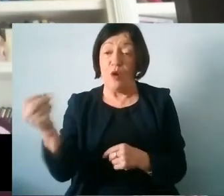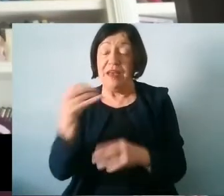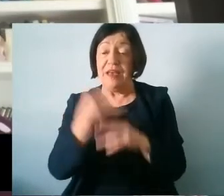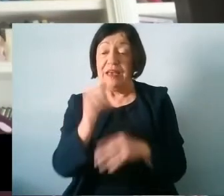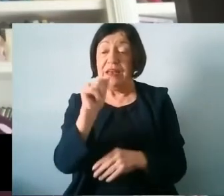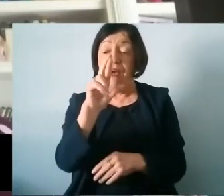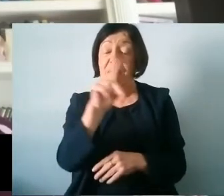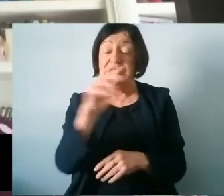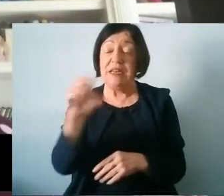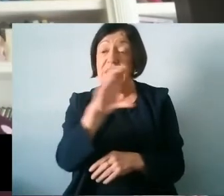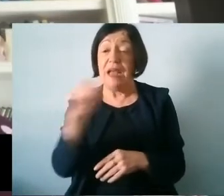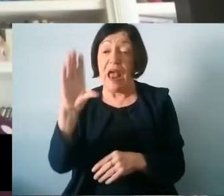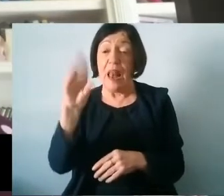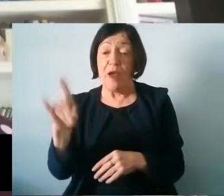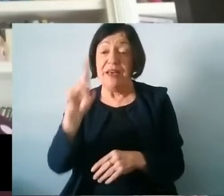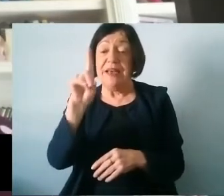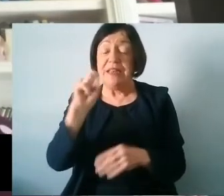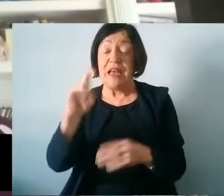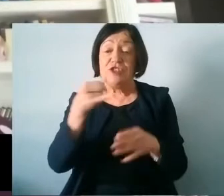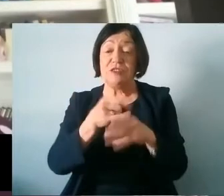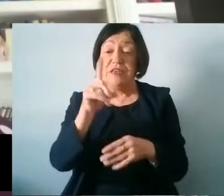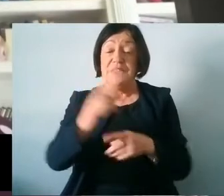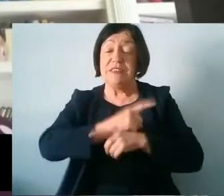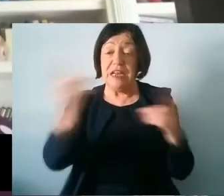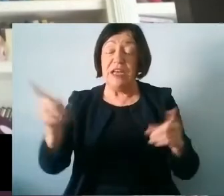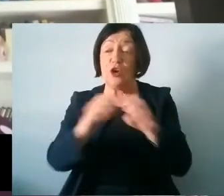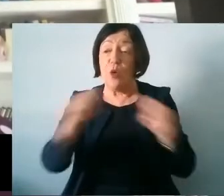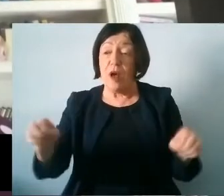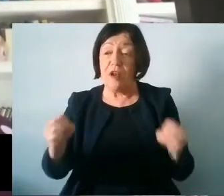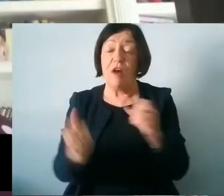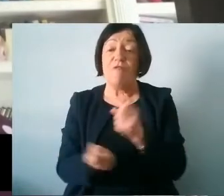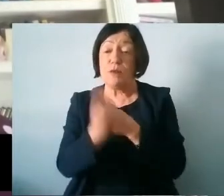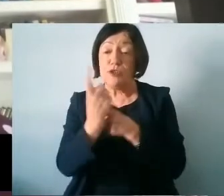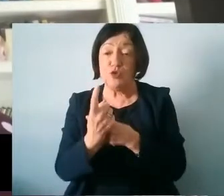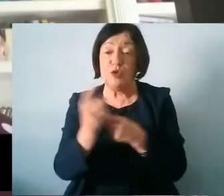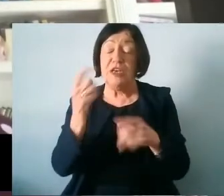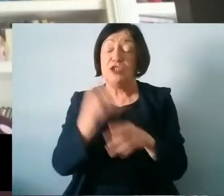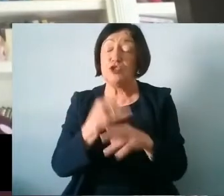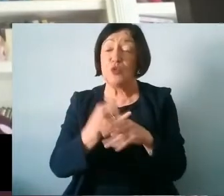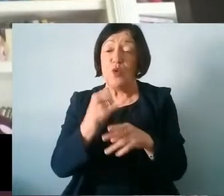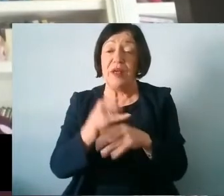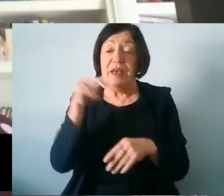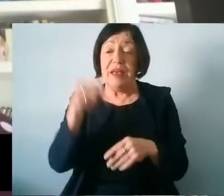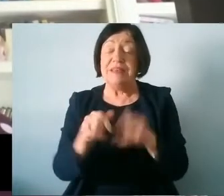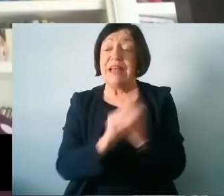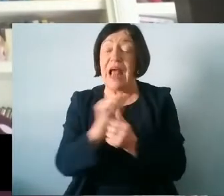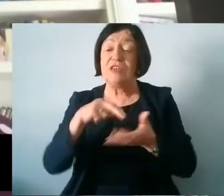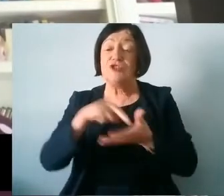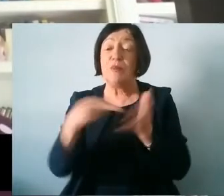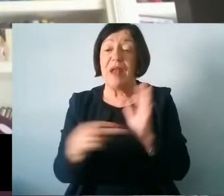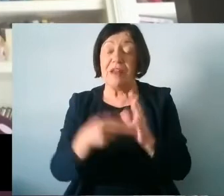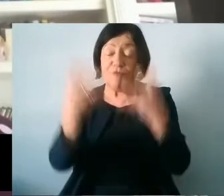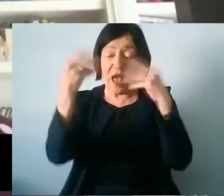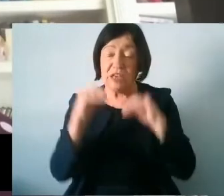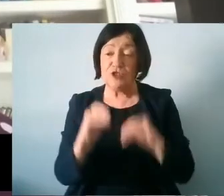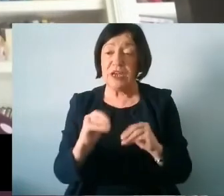Loud. DESH, which stands for Delivering Equality of Opportunity in Schools, is an action plan for educational